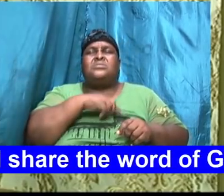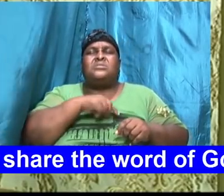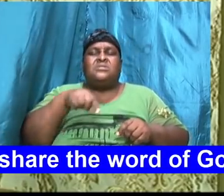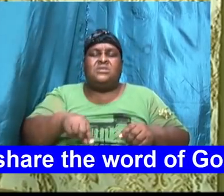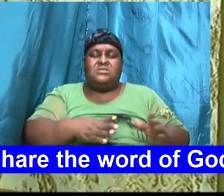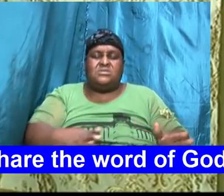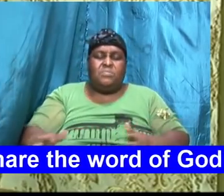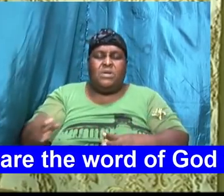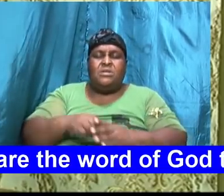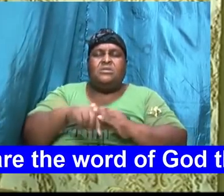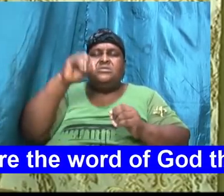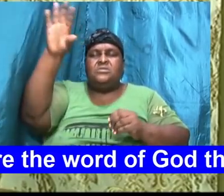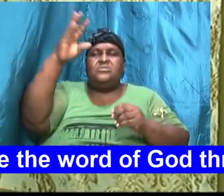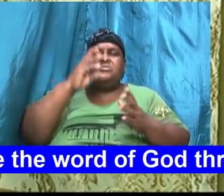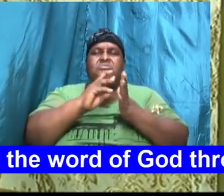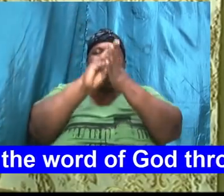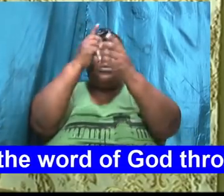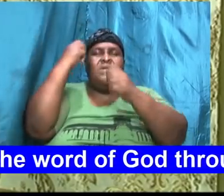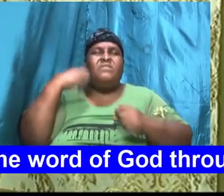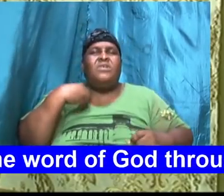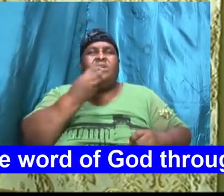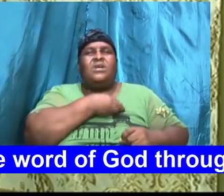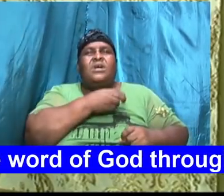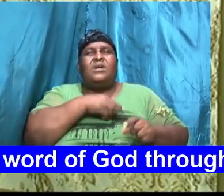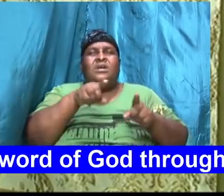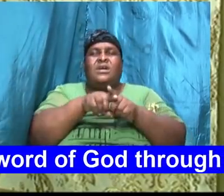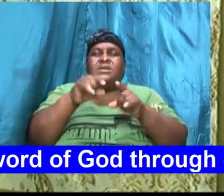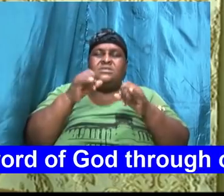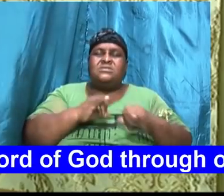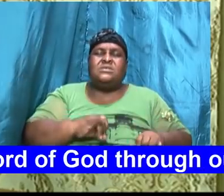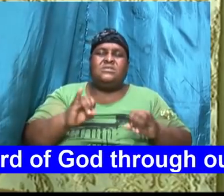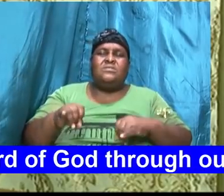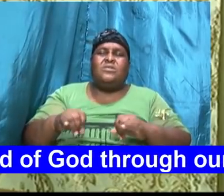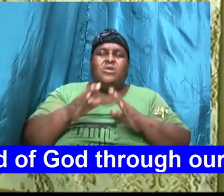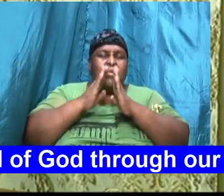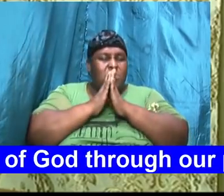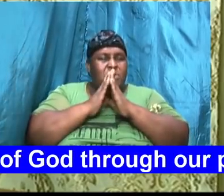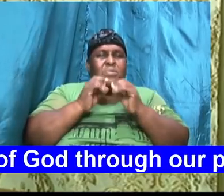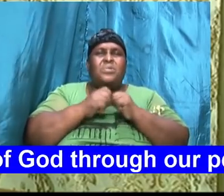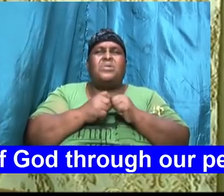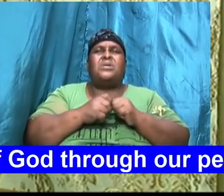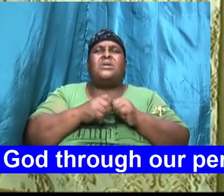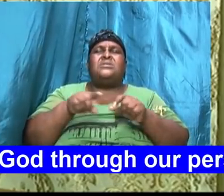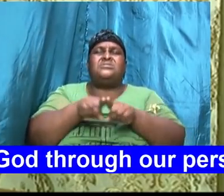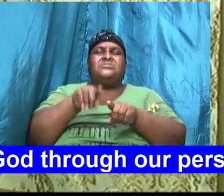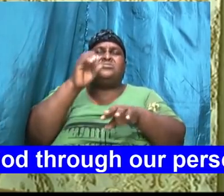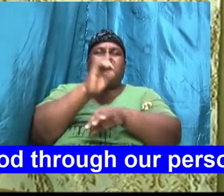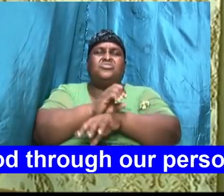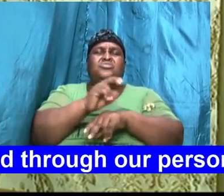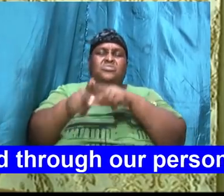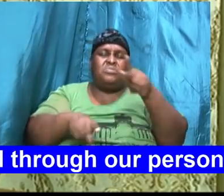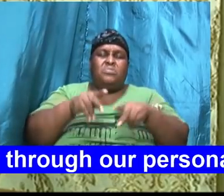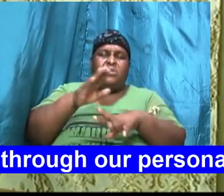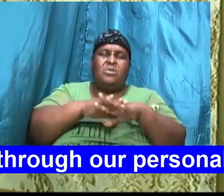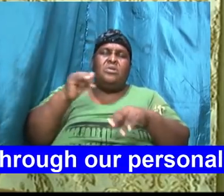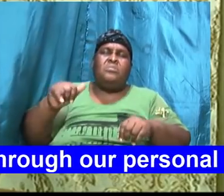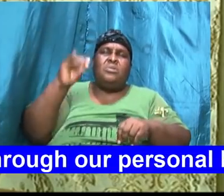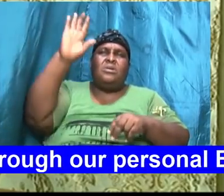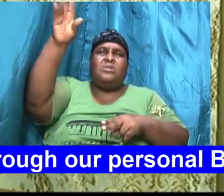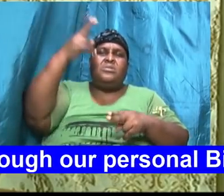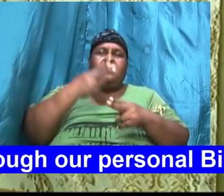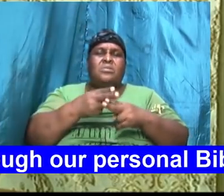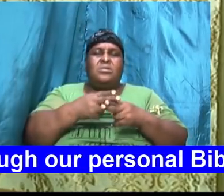will for us we pray God that as individuals we pray God that as a church as a people called by your name